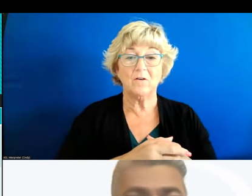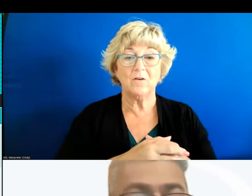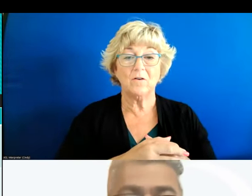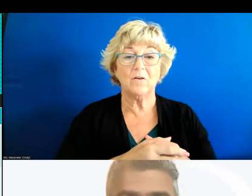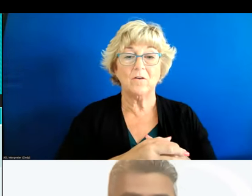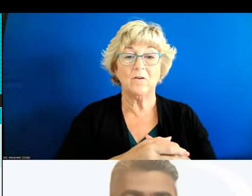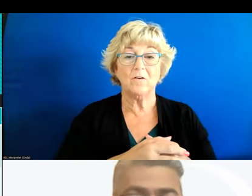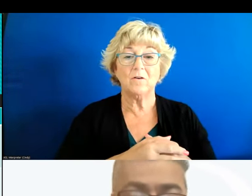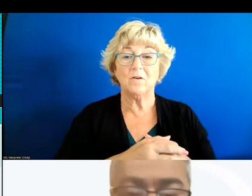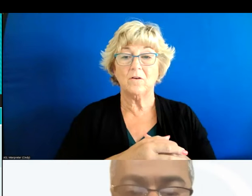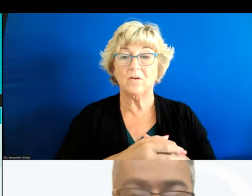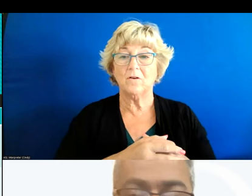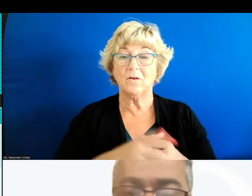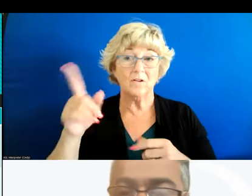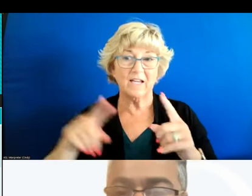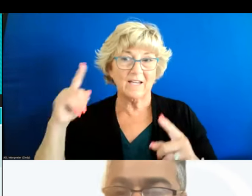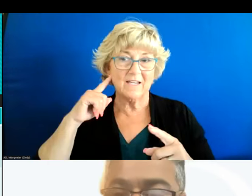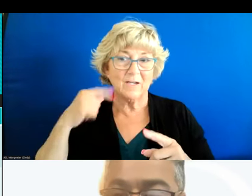sorry can you not hear me